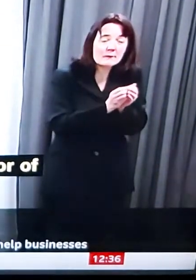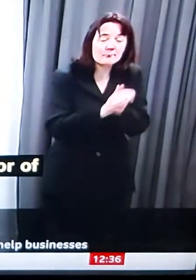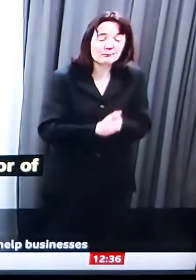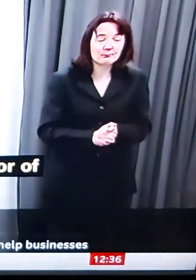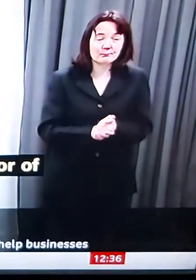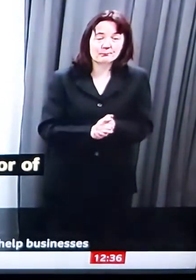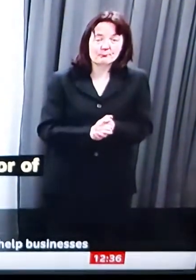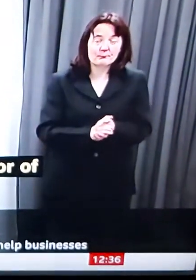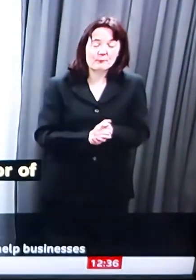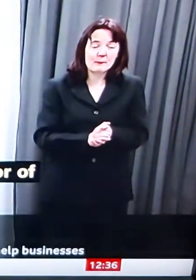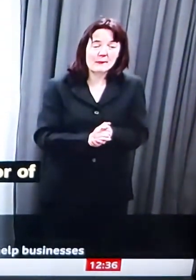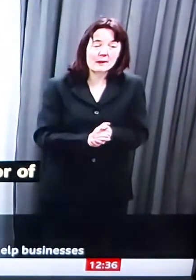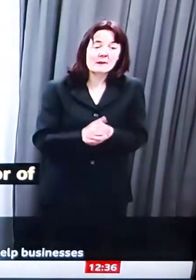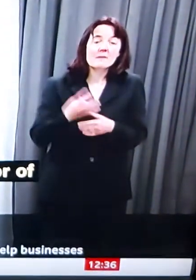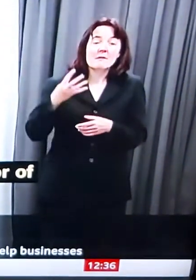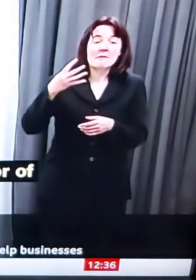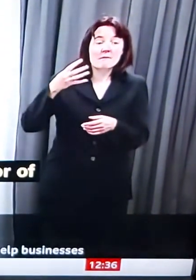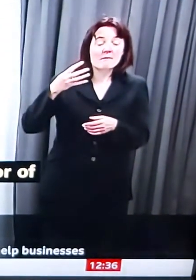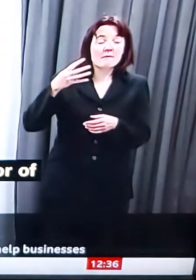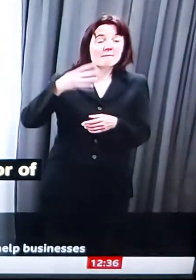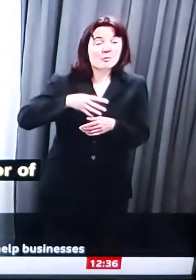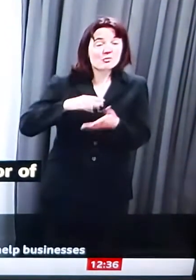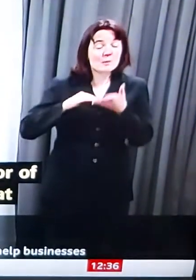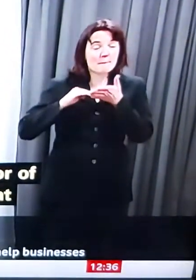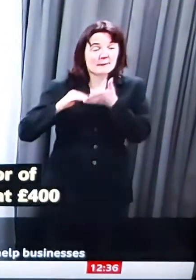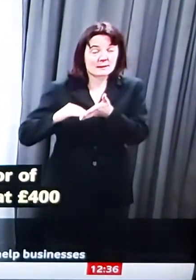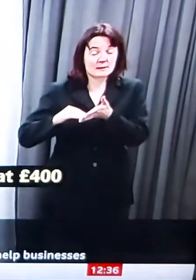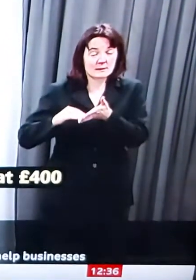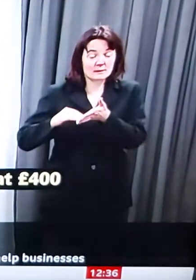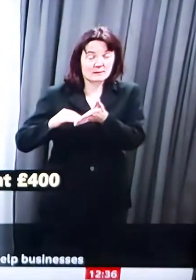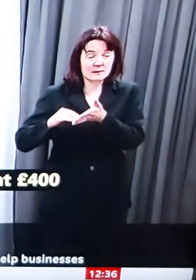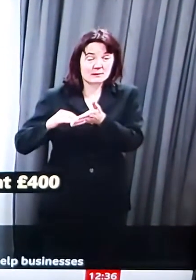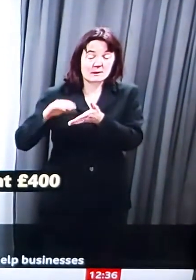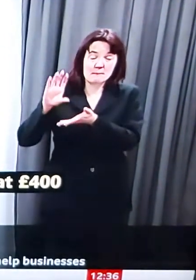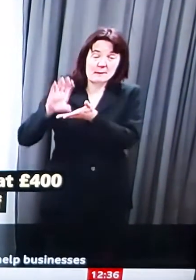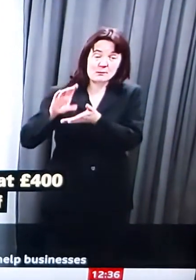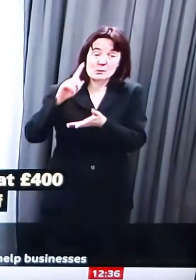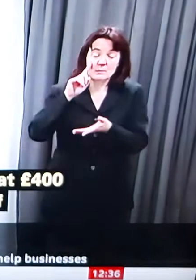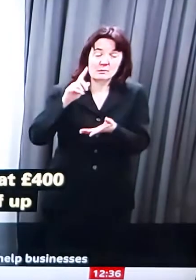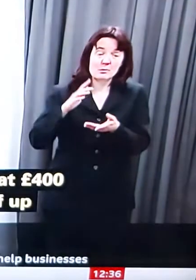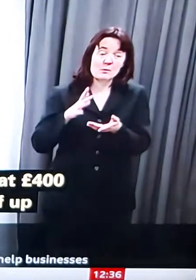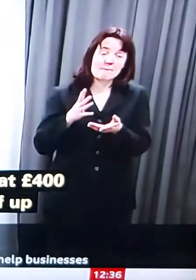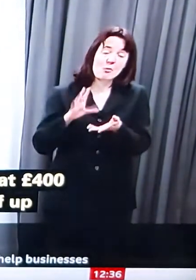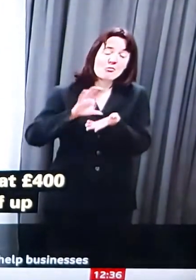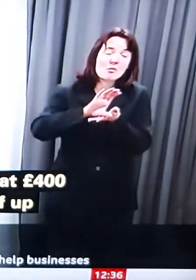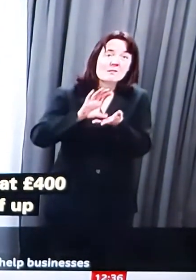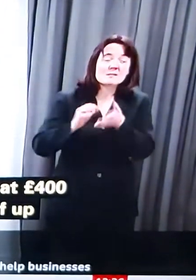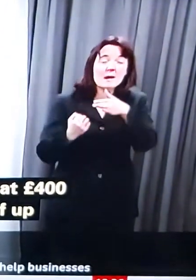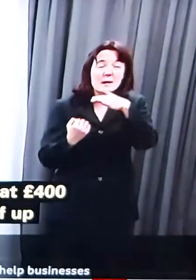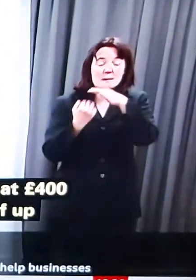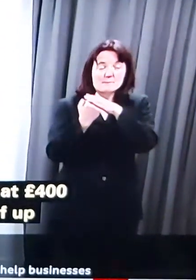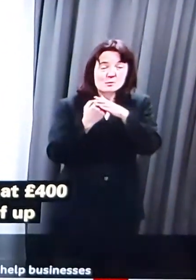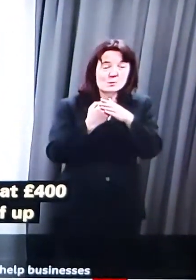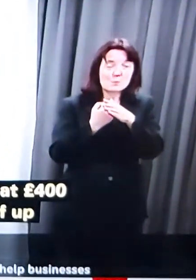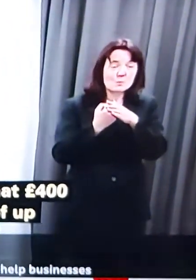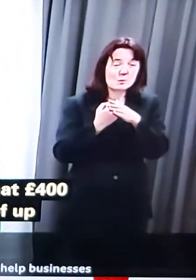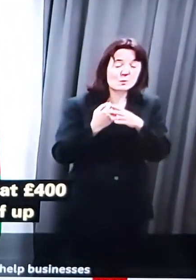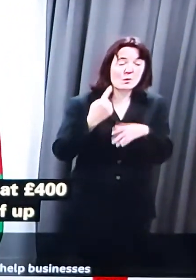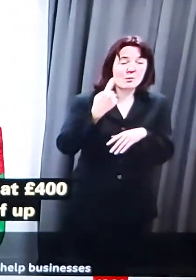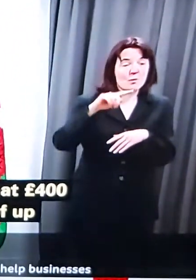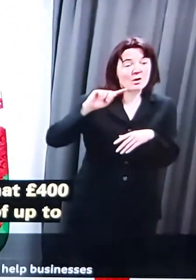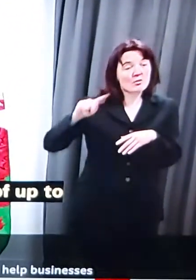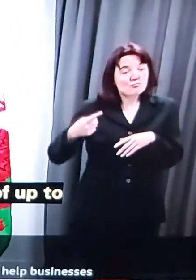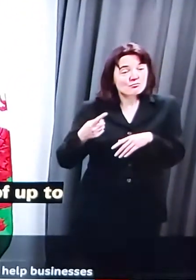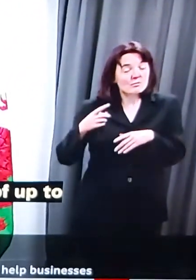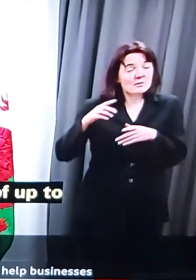will support grants of up to £100,000 for small and medium-sized firms